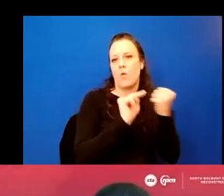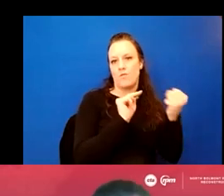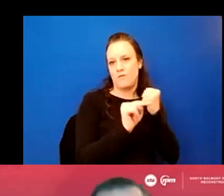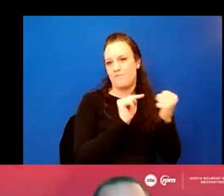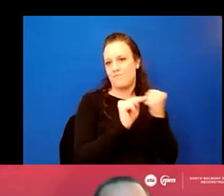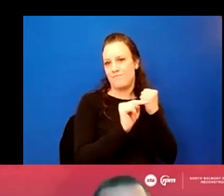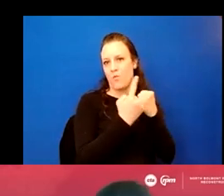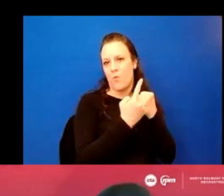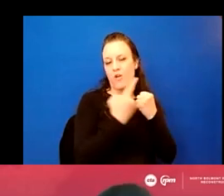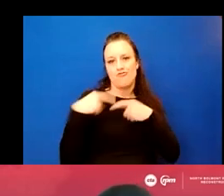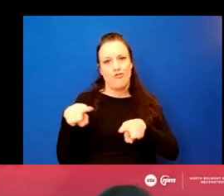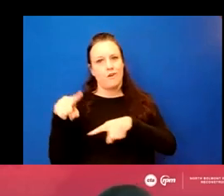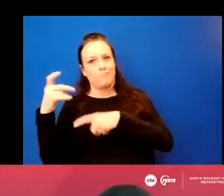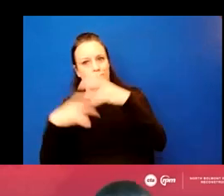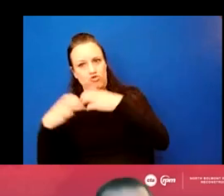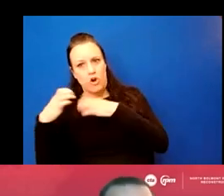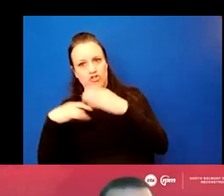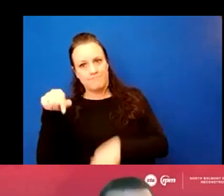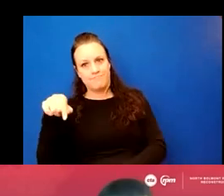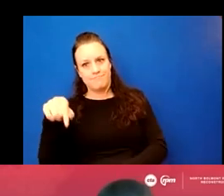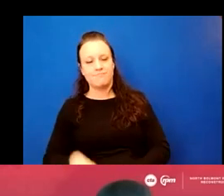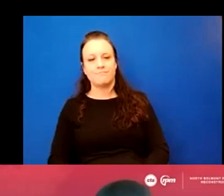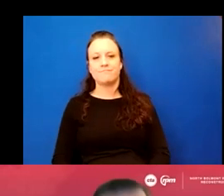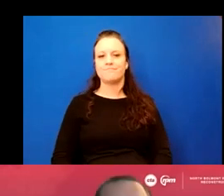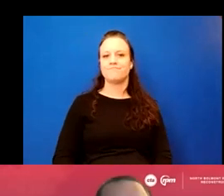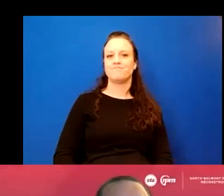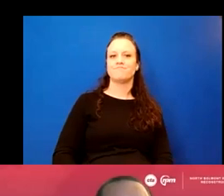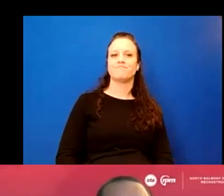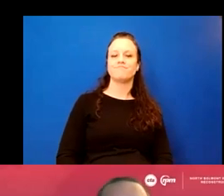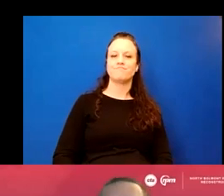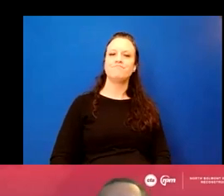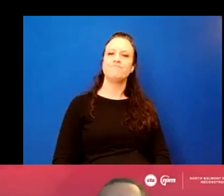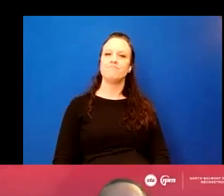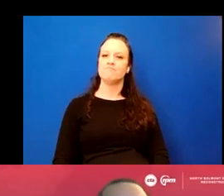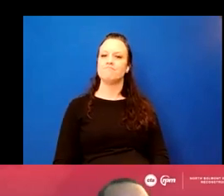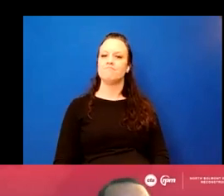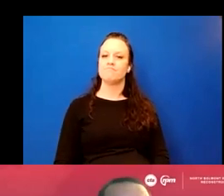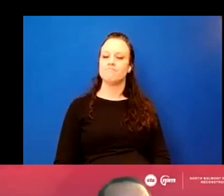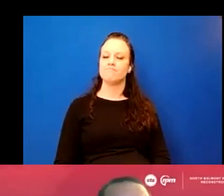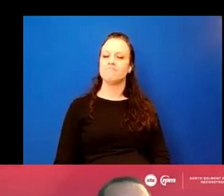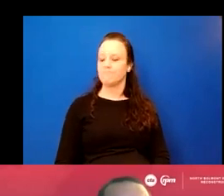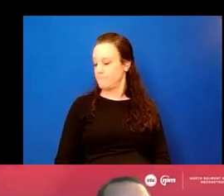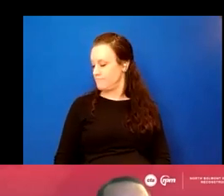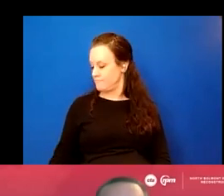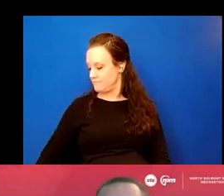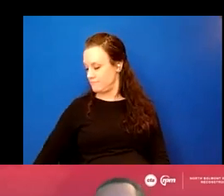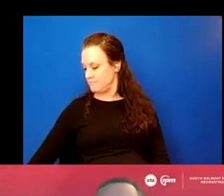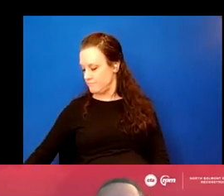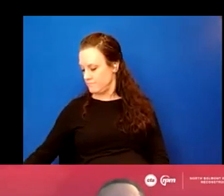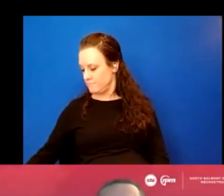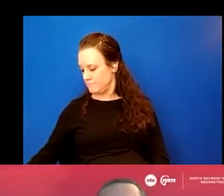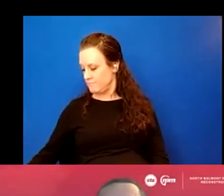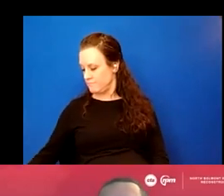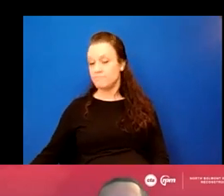uh, during construction. Uh, next please. Uh, reconstruction process